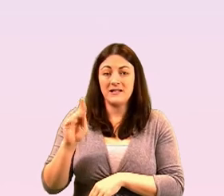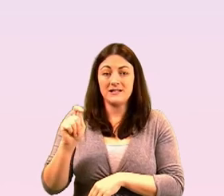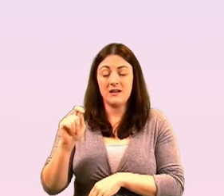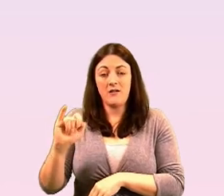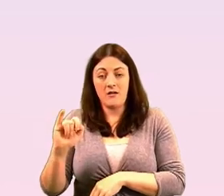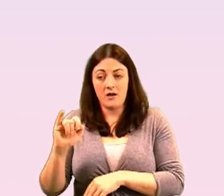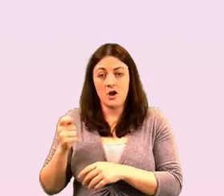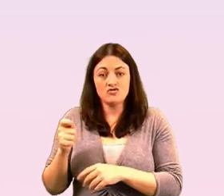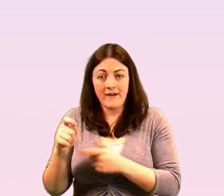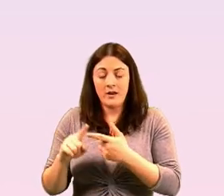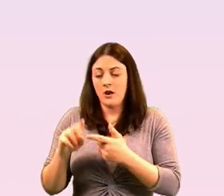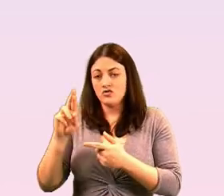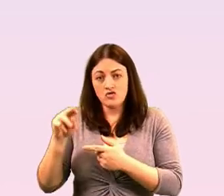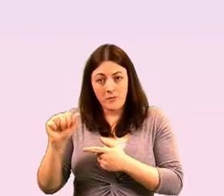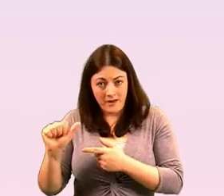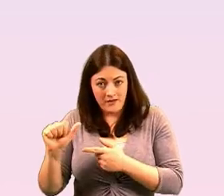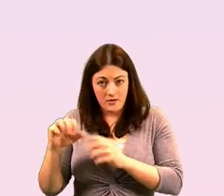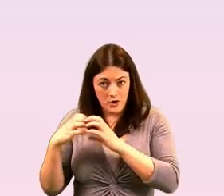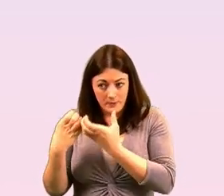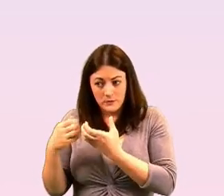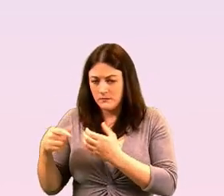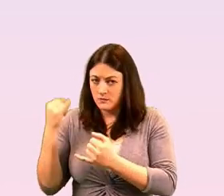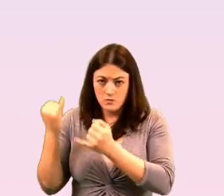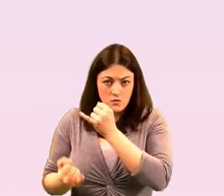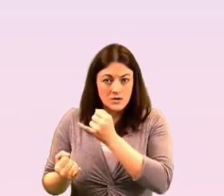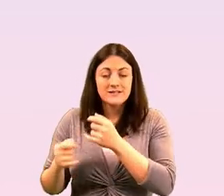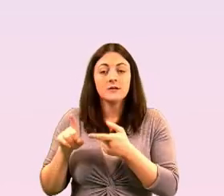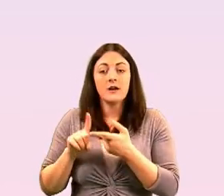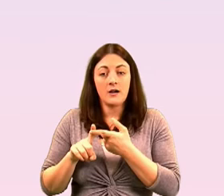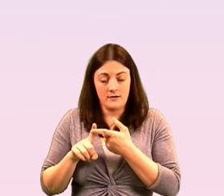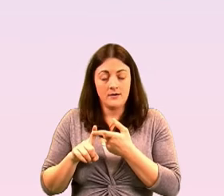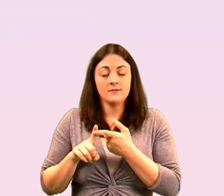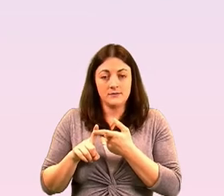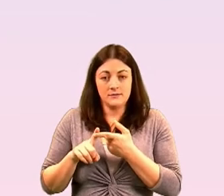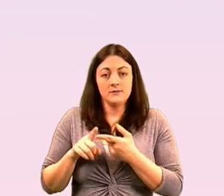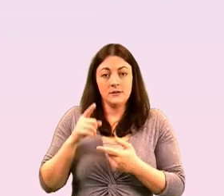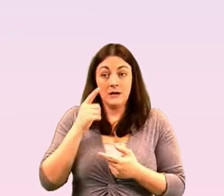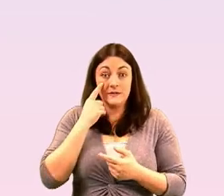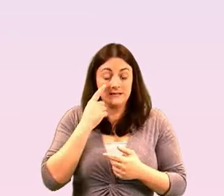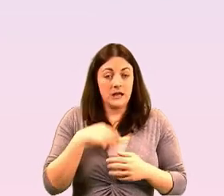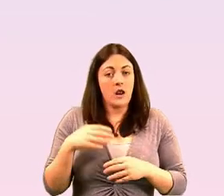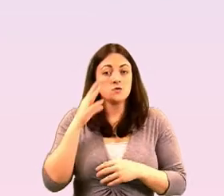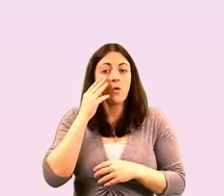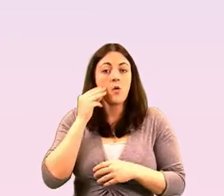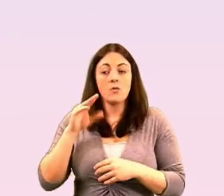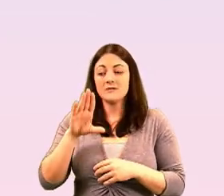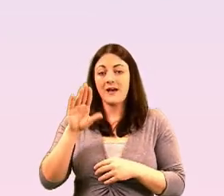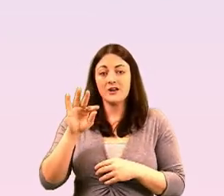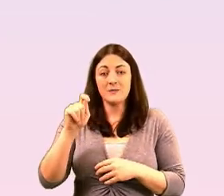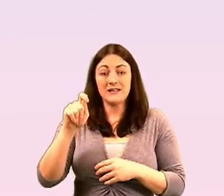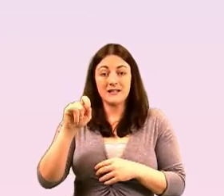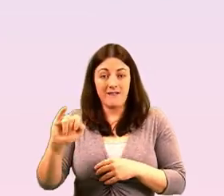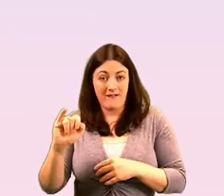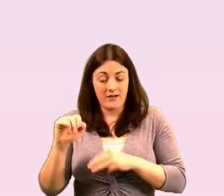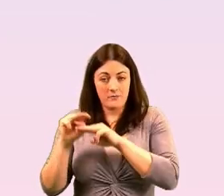then um a decline of supported in above general levels by older lgbti people and one